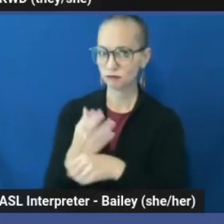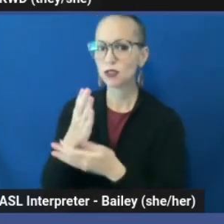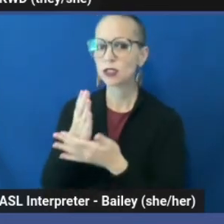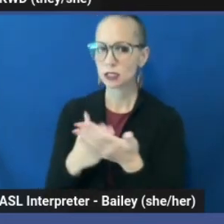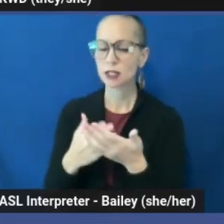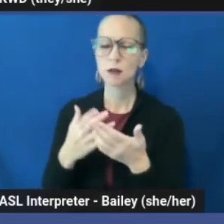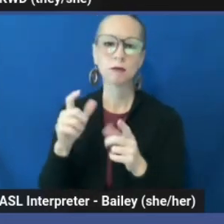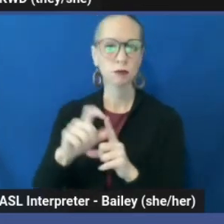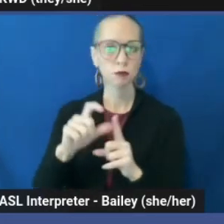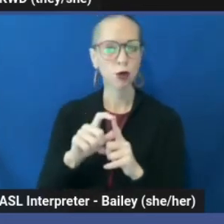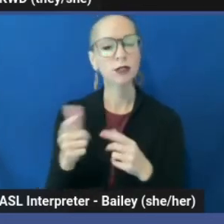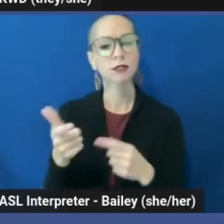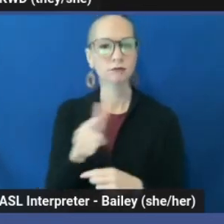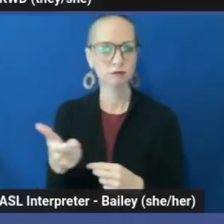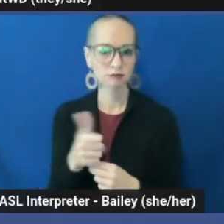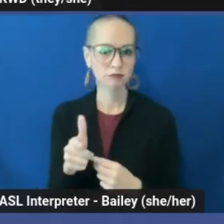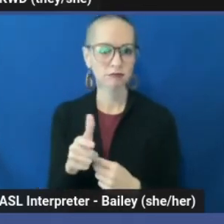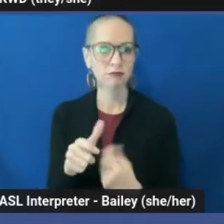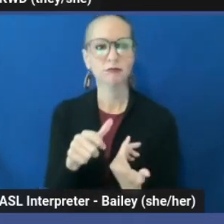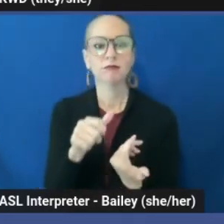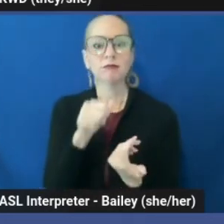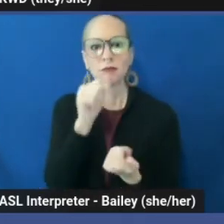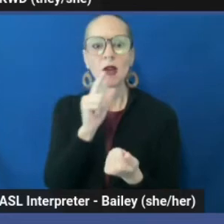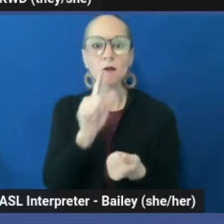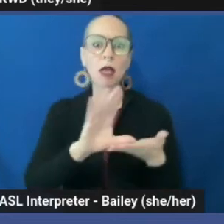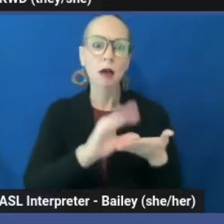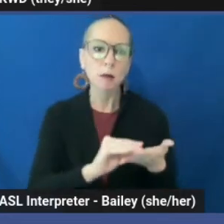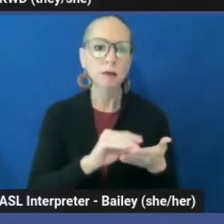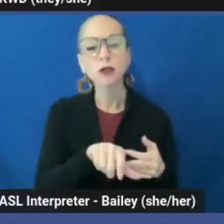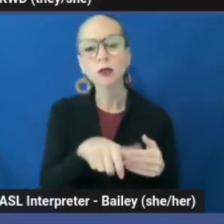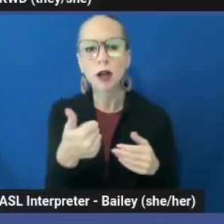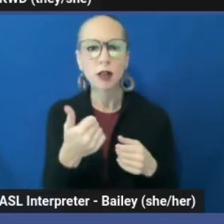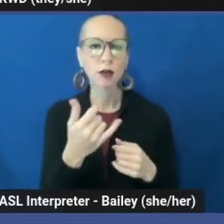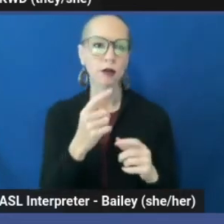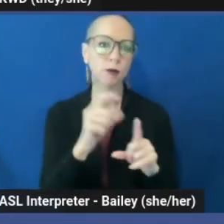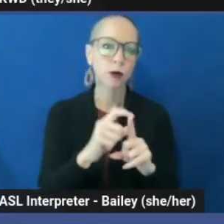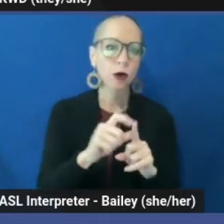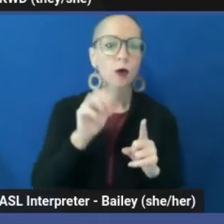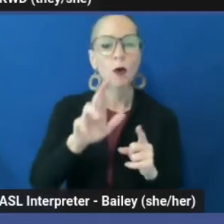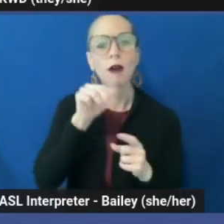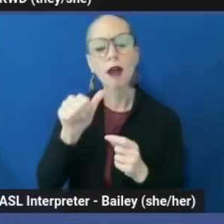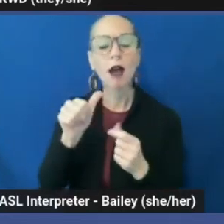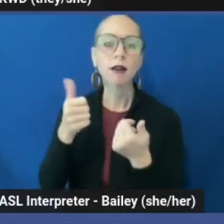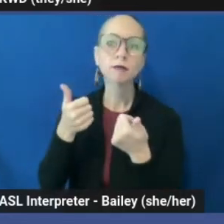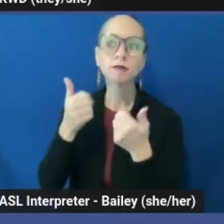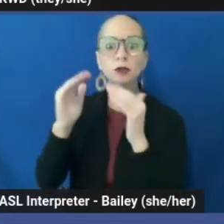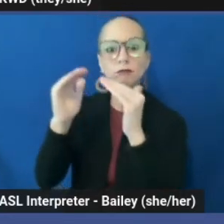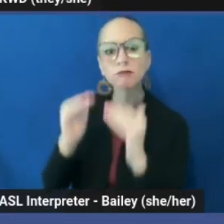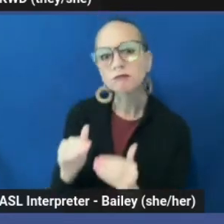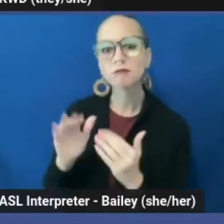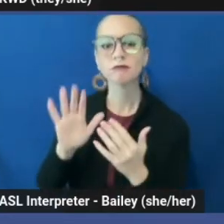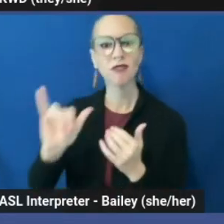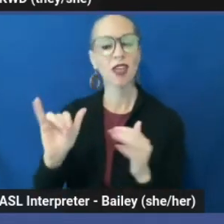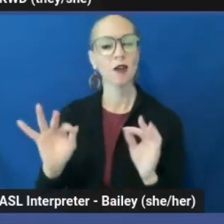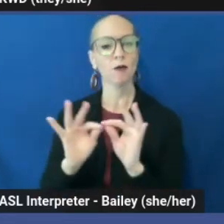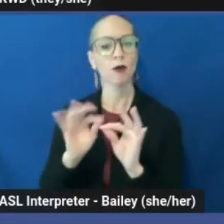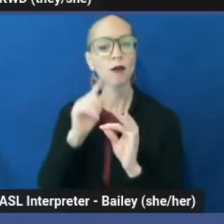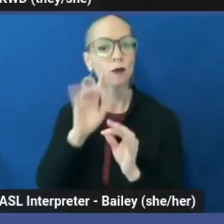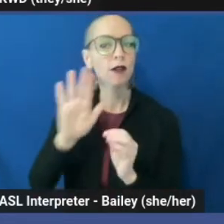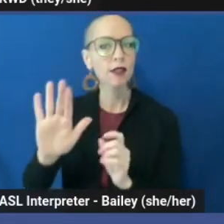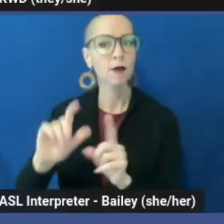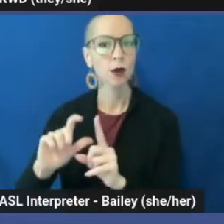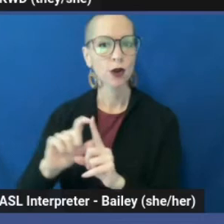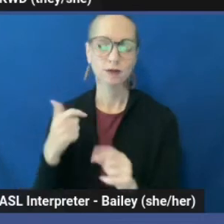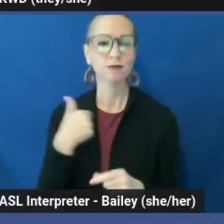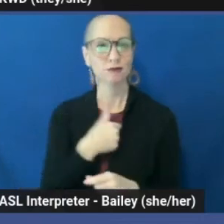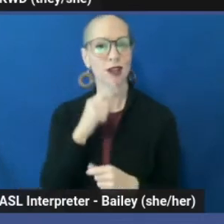interchangeably, not to the detriment of either word or in a way that is meant to baffle. But I think it is important to confirm that we are human